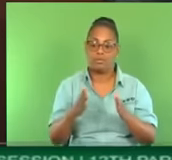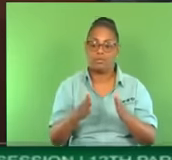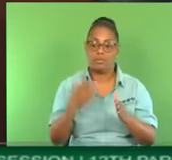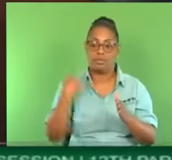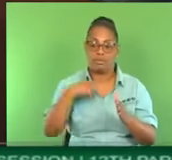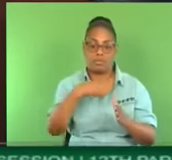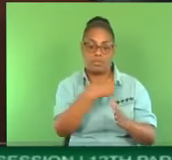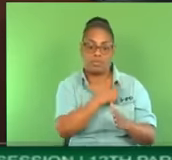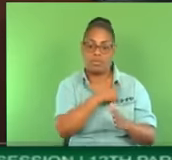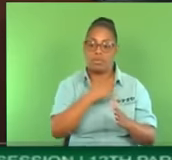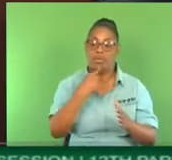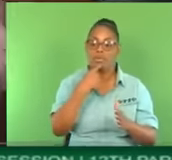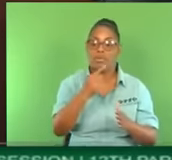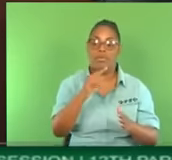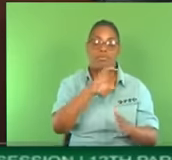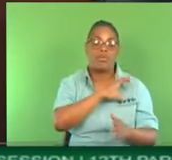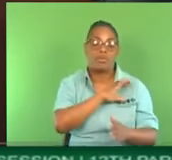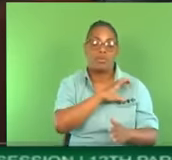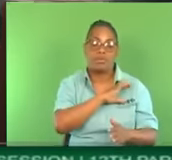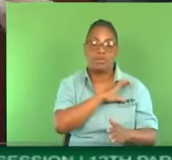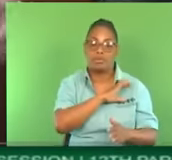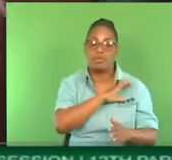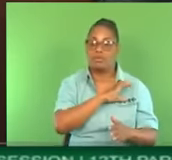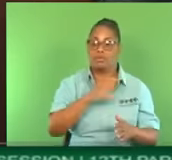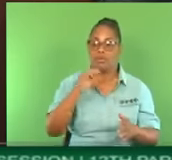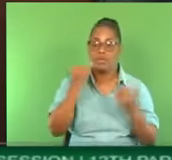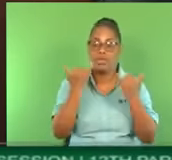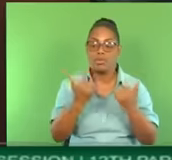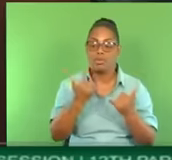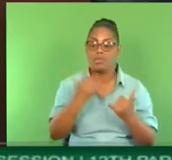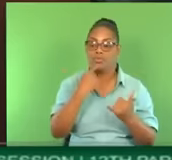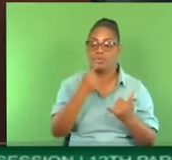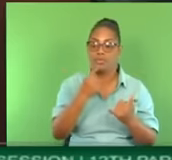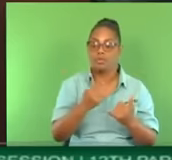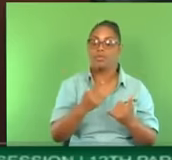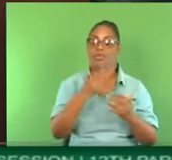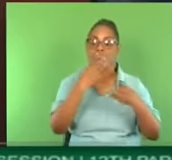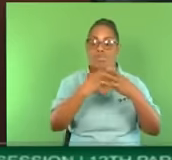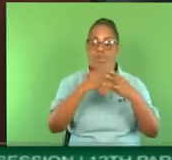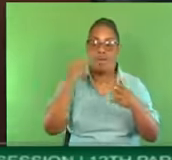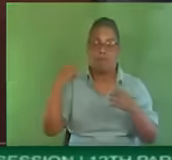to the prison officers, stand your ground because we will stand our ground.